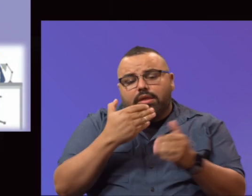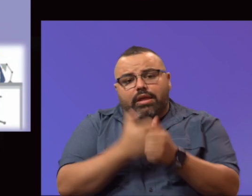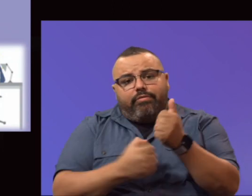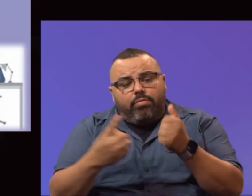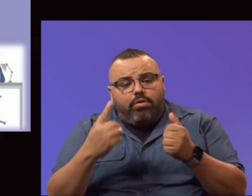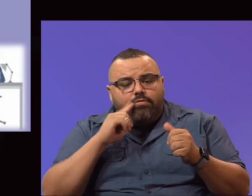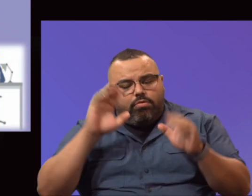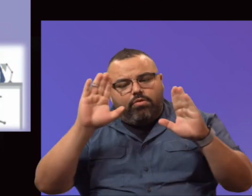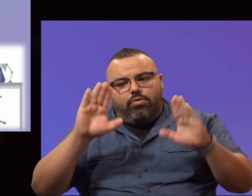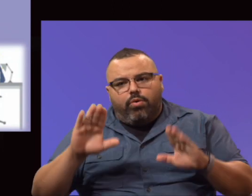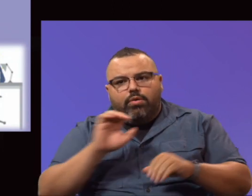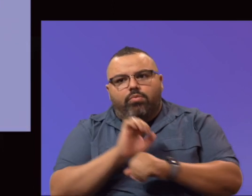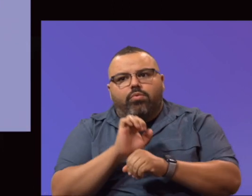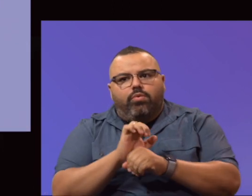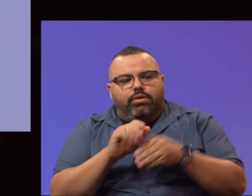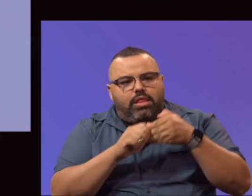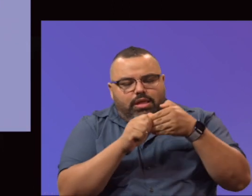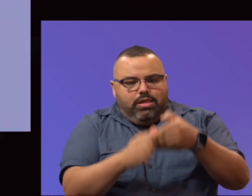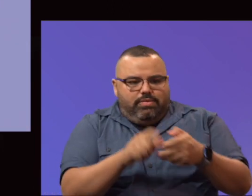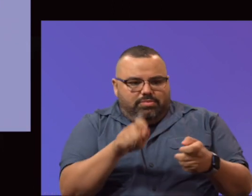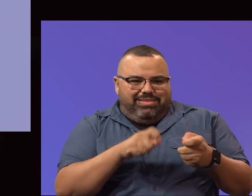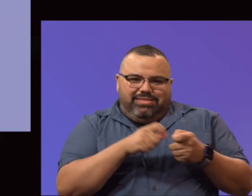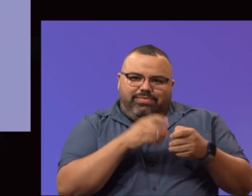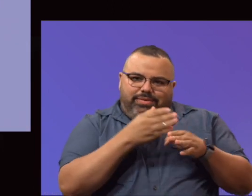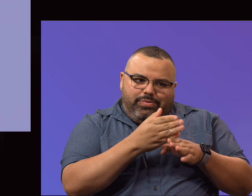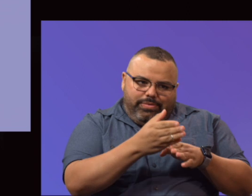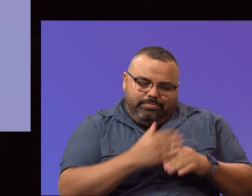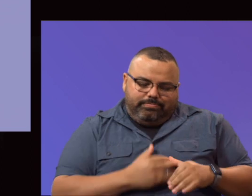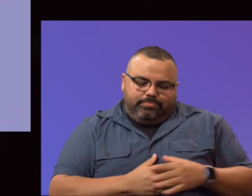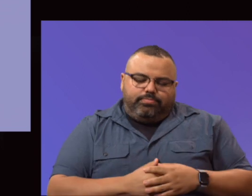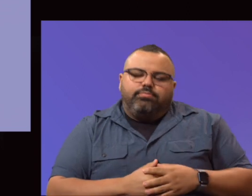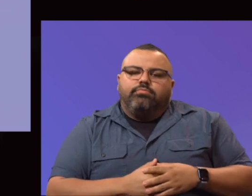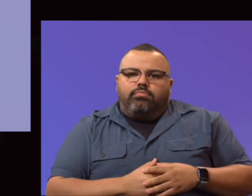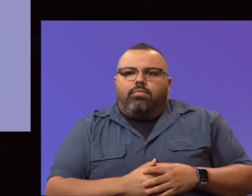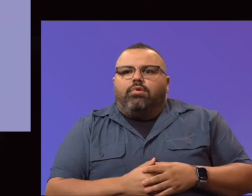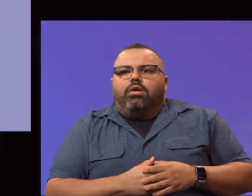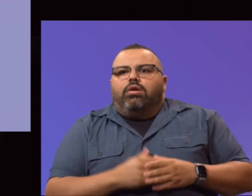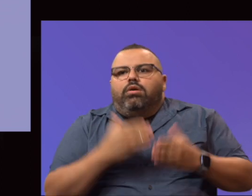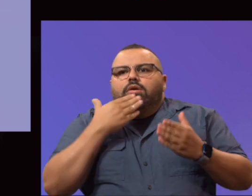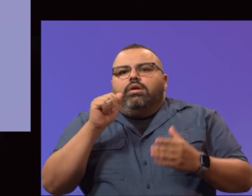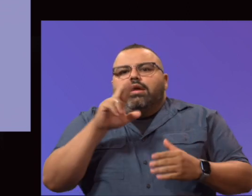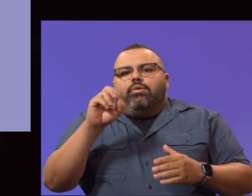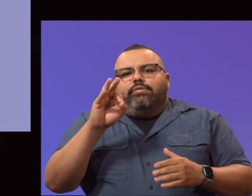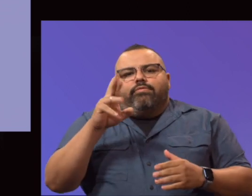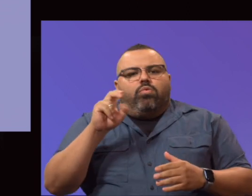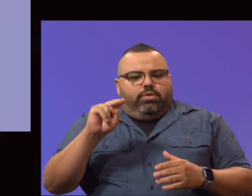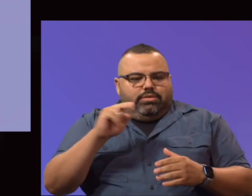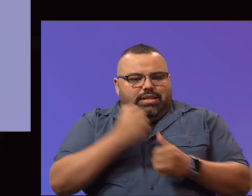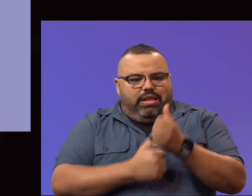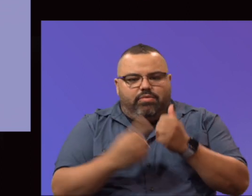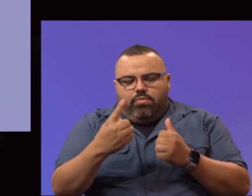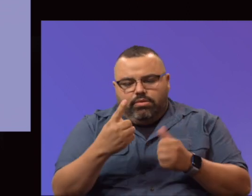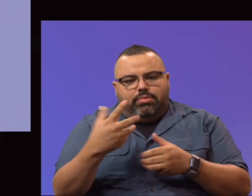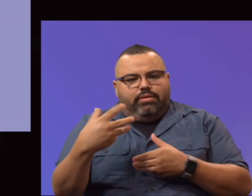for the great work that they have led in this particular area. I want to thank Aaron Flores and everyone else who has been